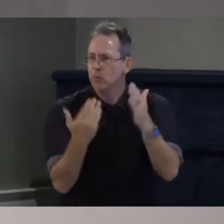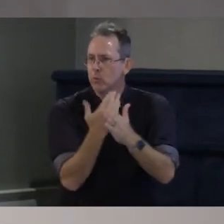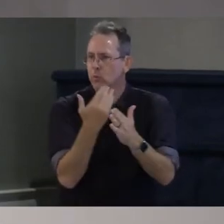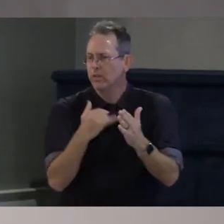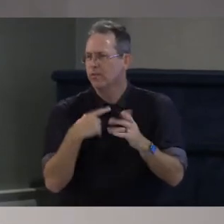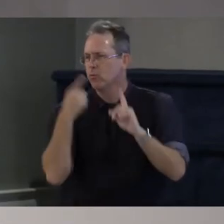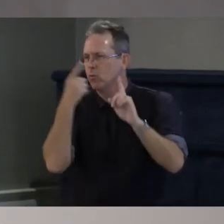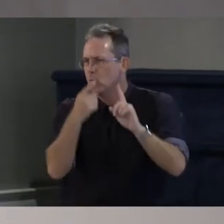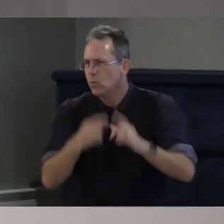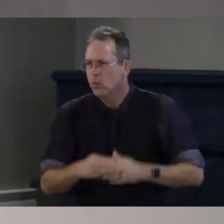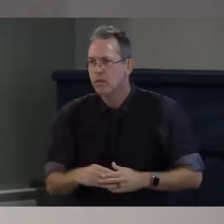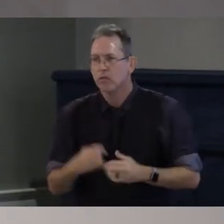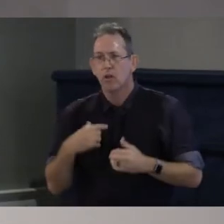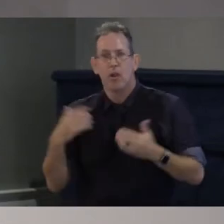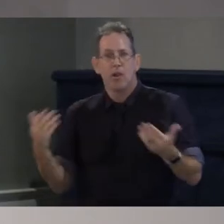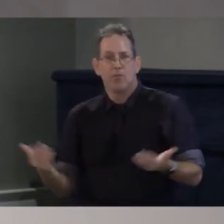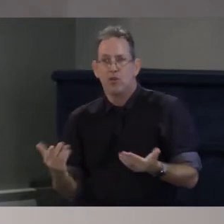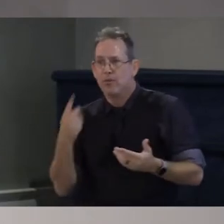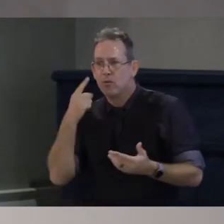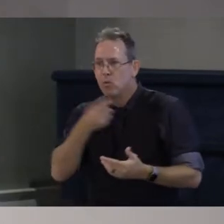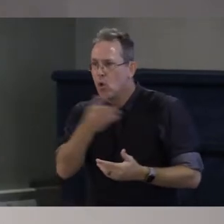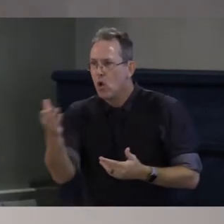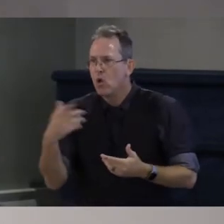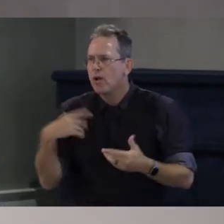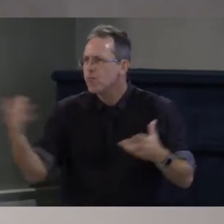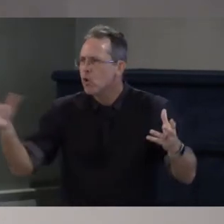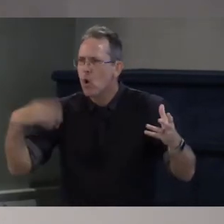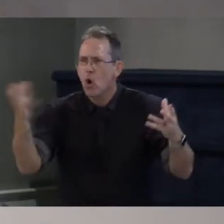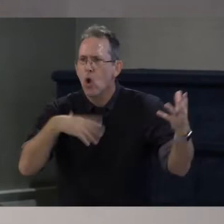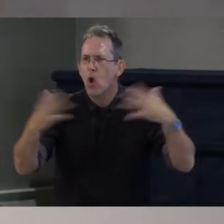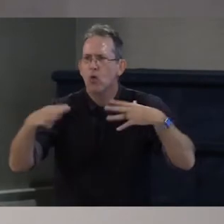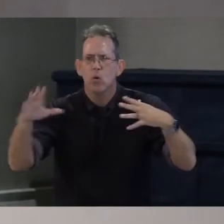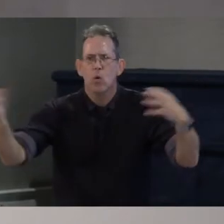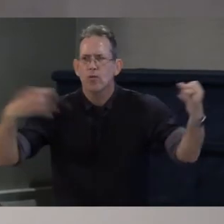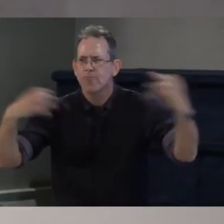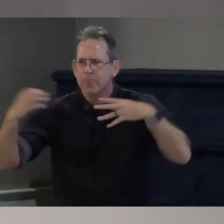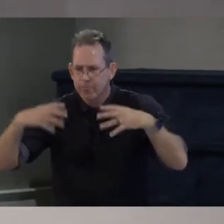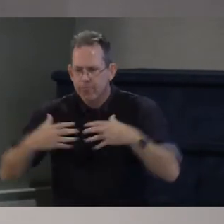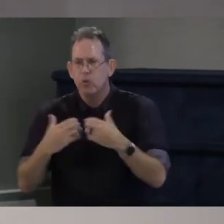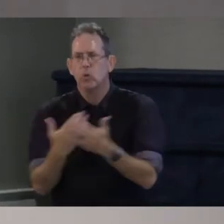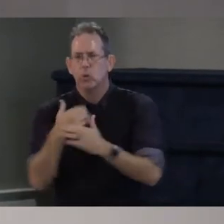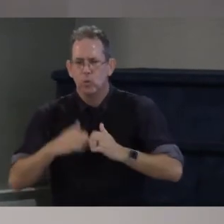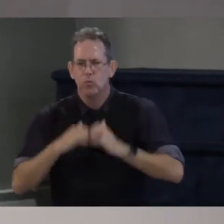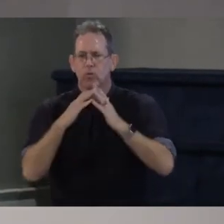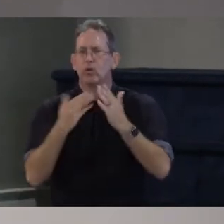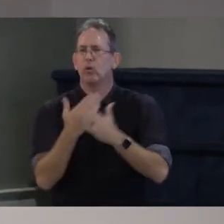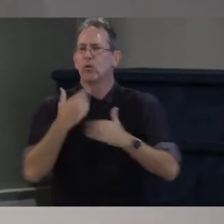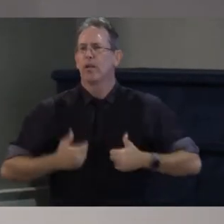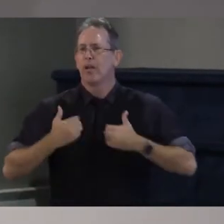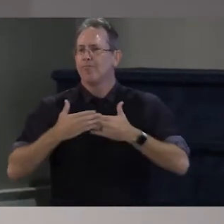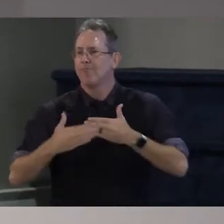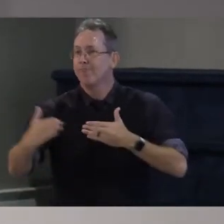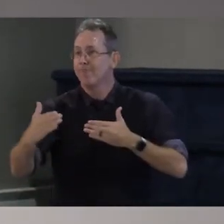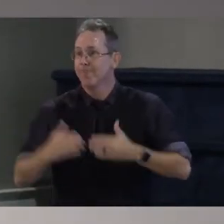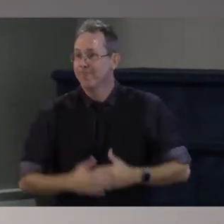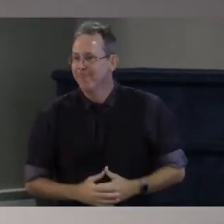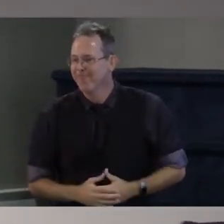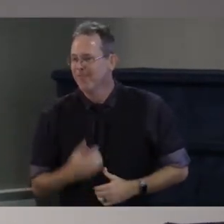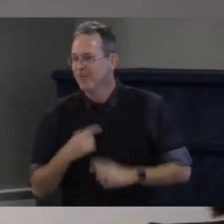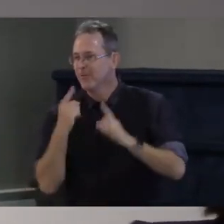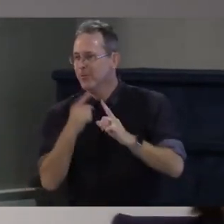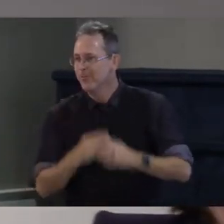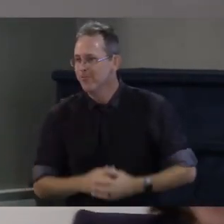become the midwives to bring that whole new life through thank you thank you